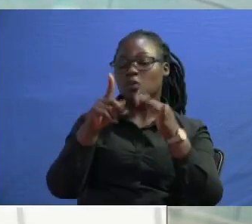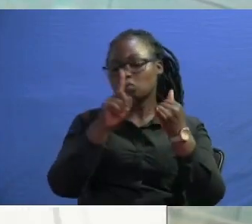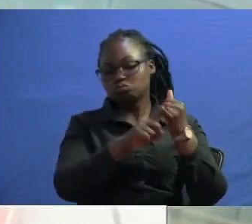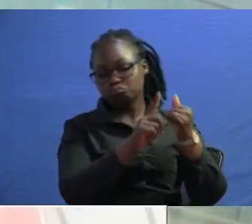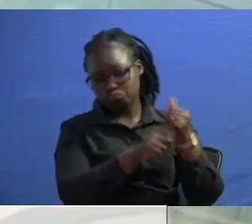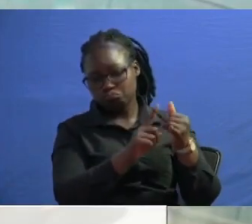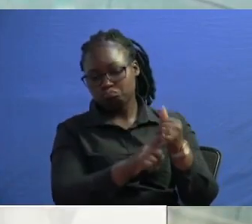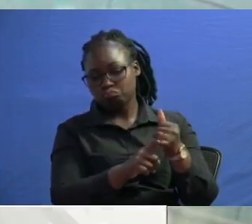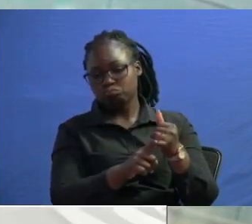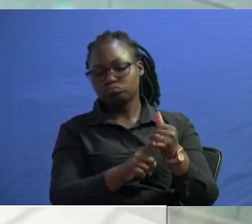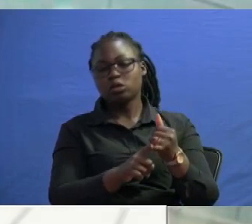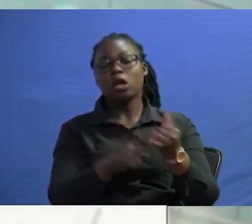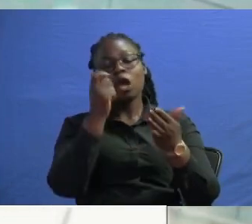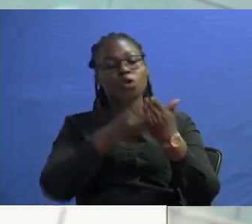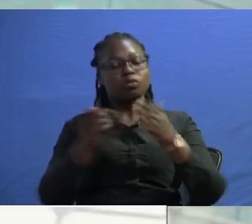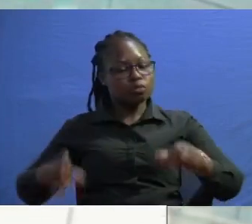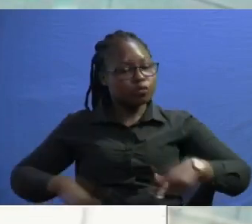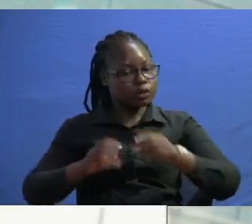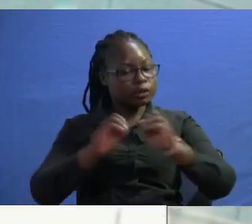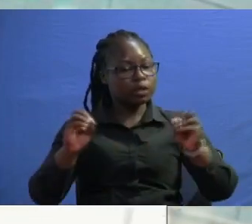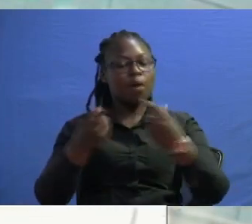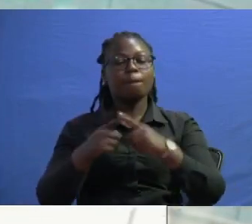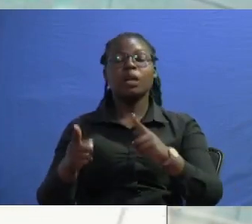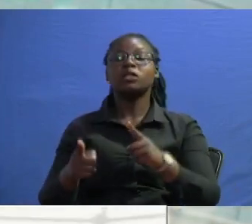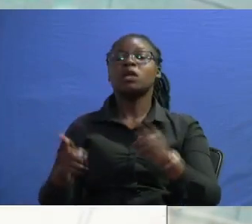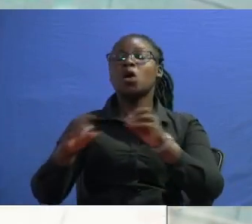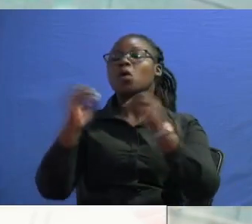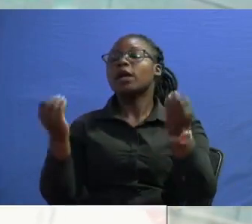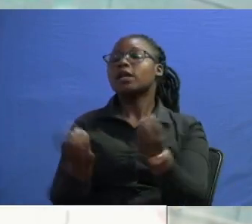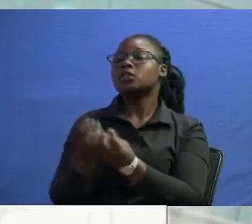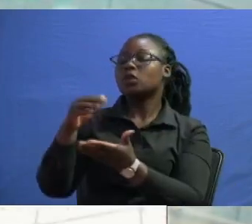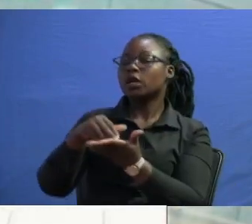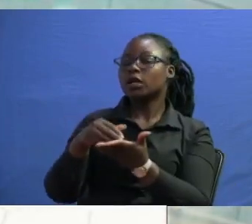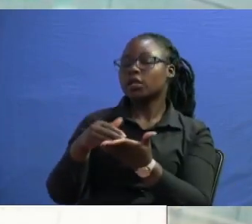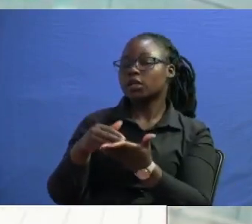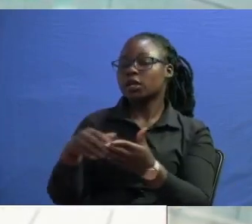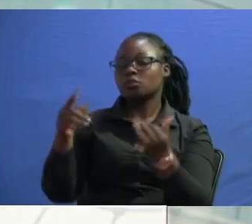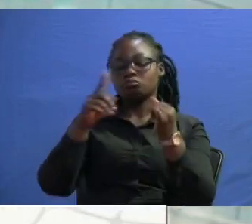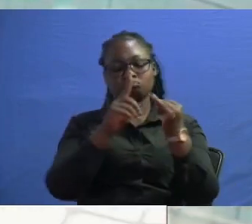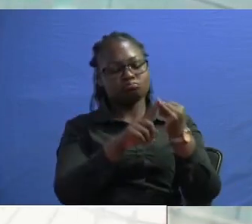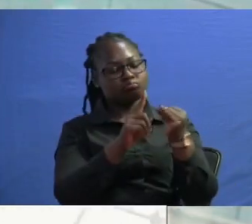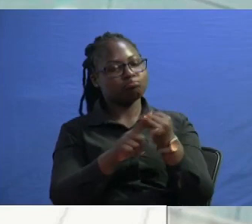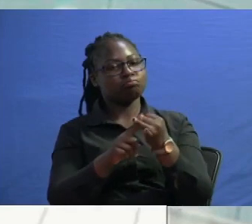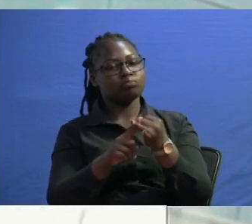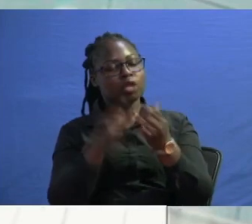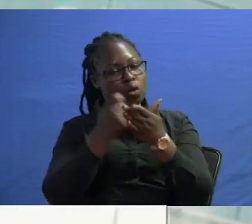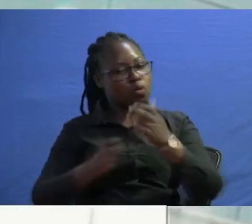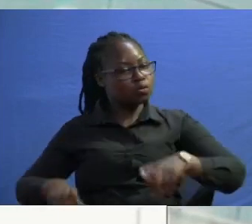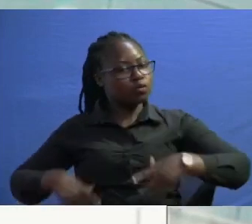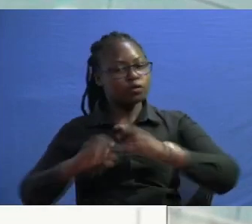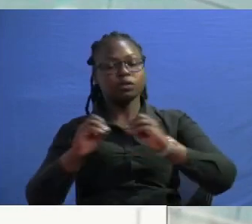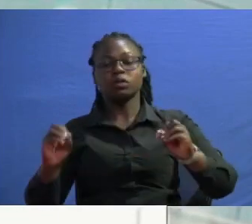is not cost of living is reorganization restructuring of ibc number two is not cost of living it is